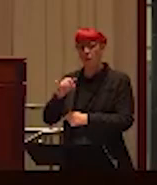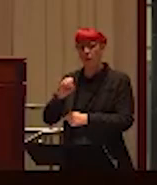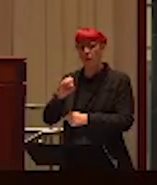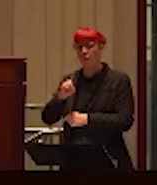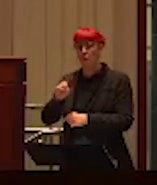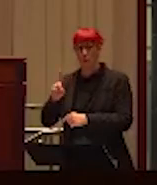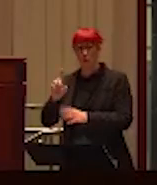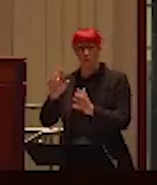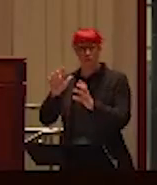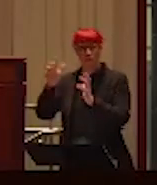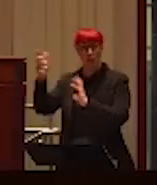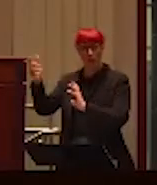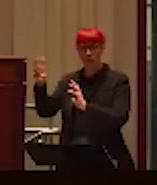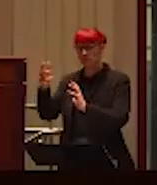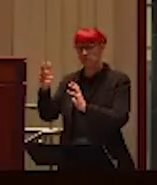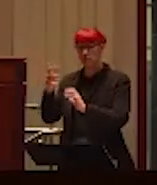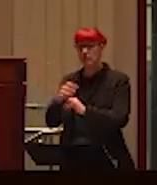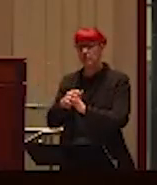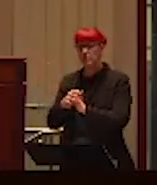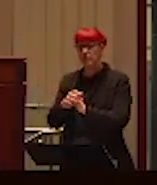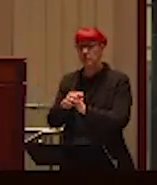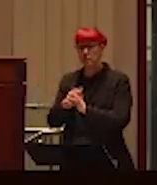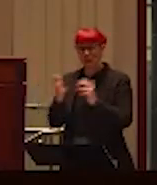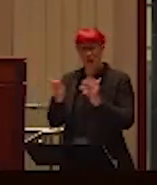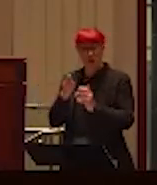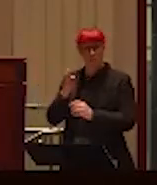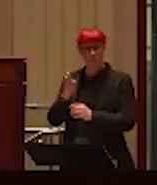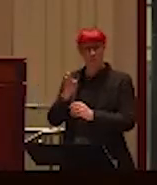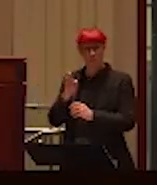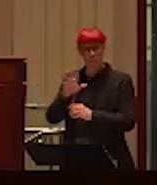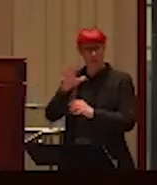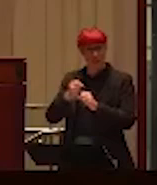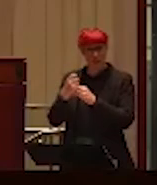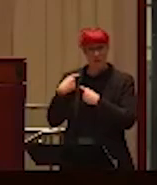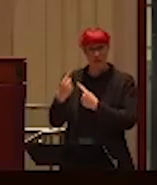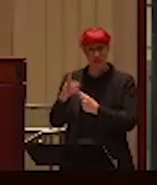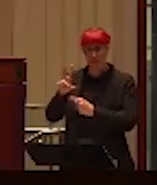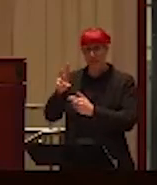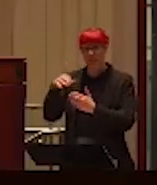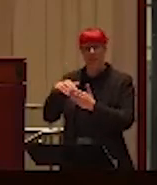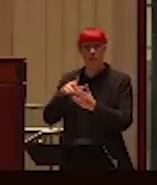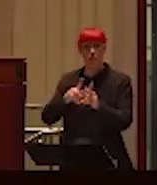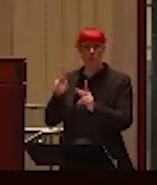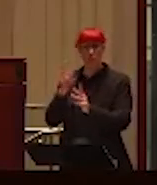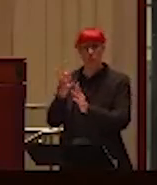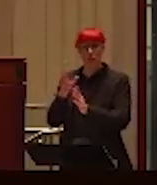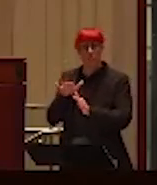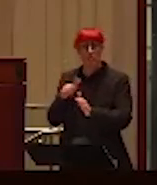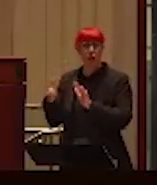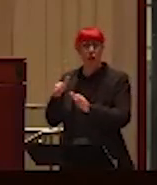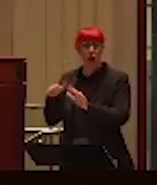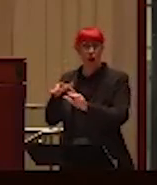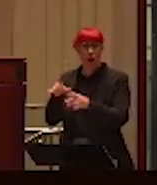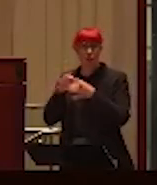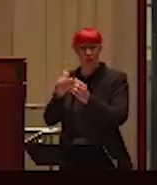7,000 opioid-related deaths in BC in the last five years or so. Um, I think the Vancouver